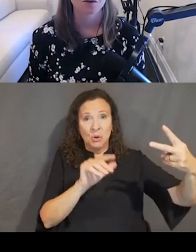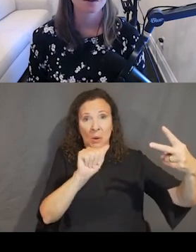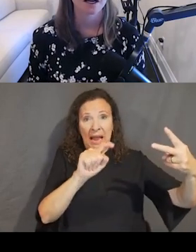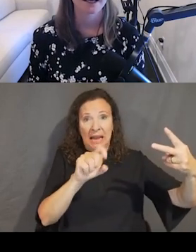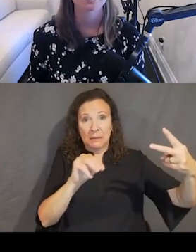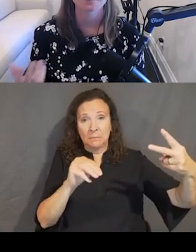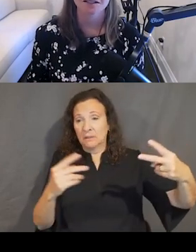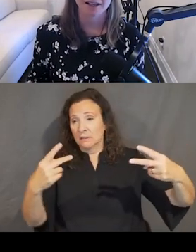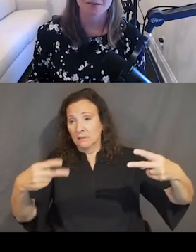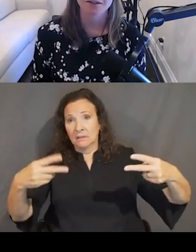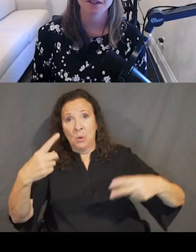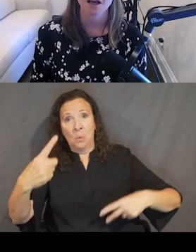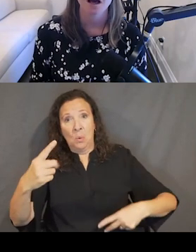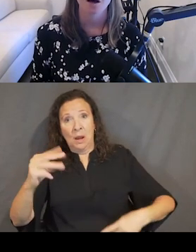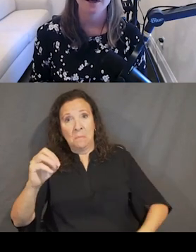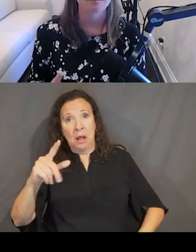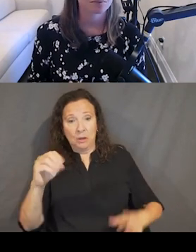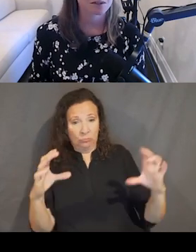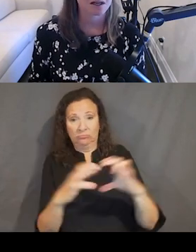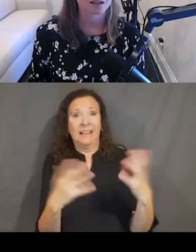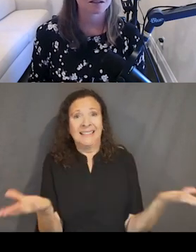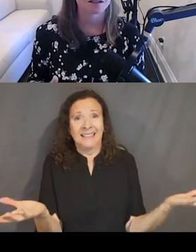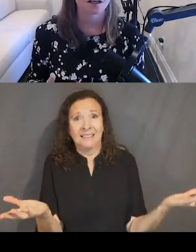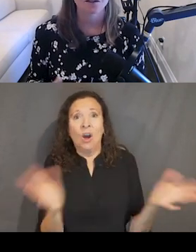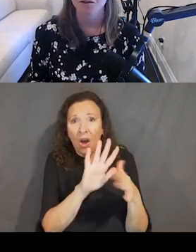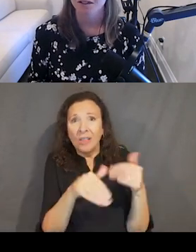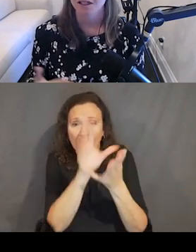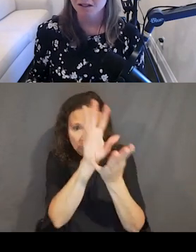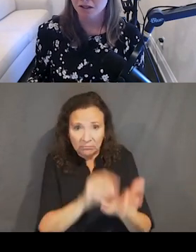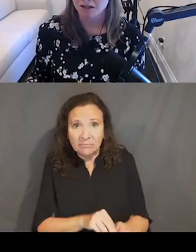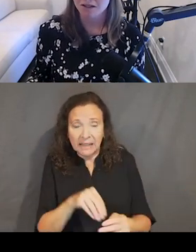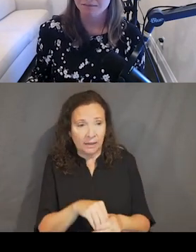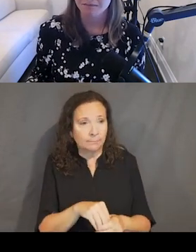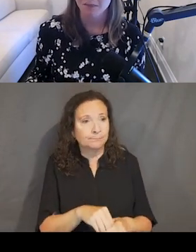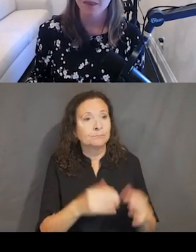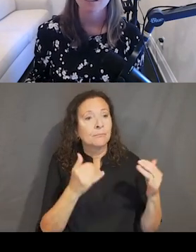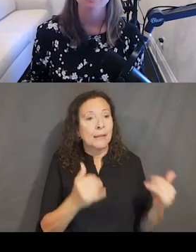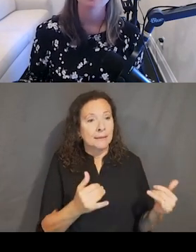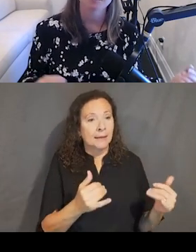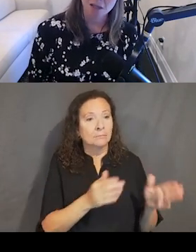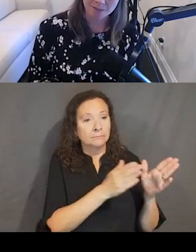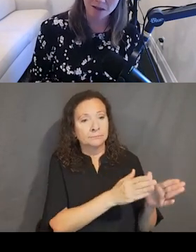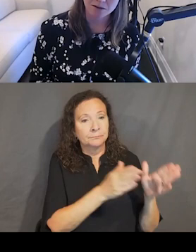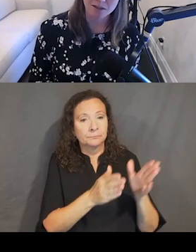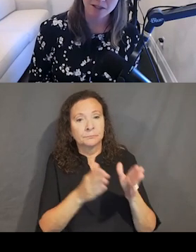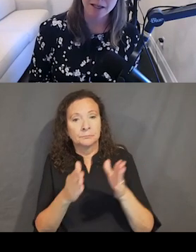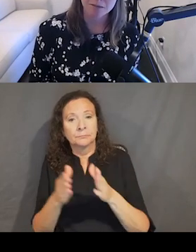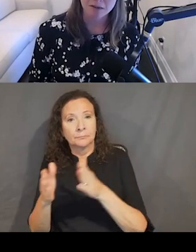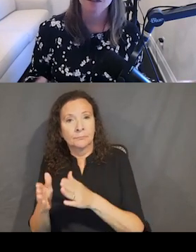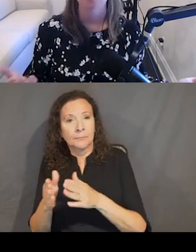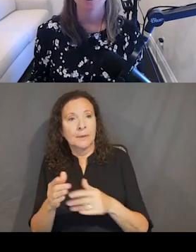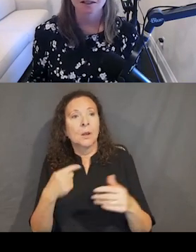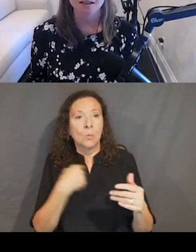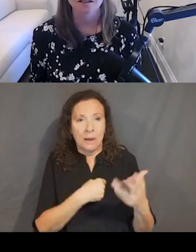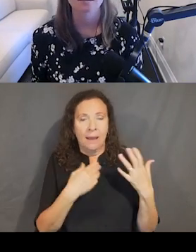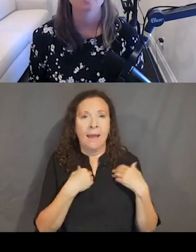So, again, just since in chemistry, we have protons, neutrons, and electrons. They're actually subatomic particles of our atom.